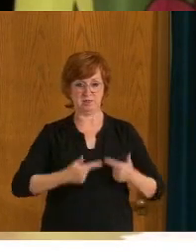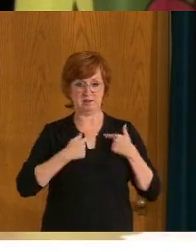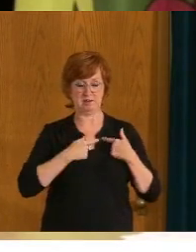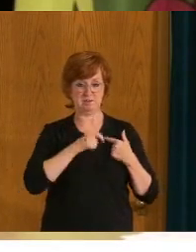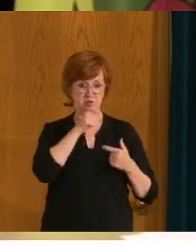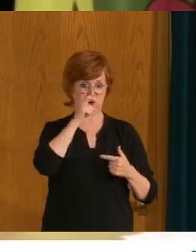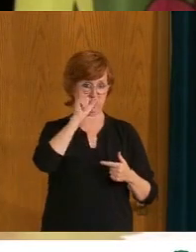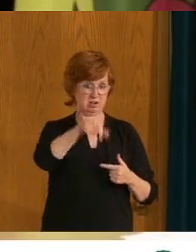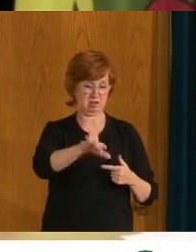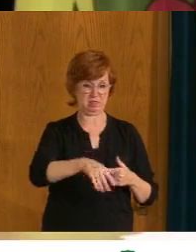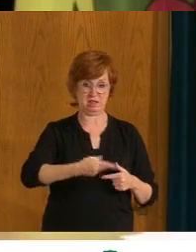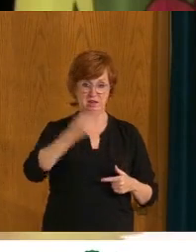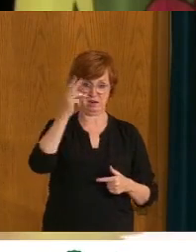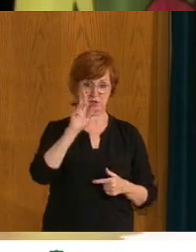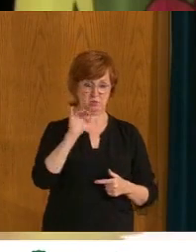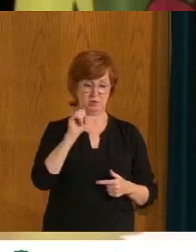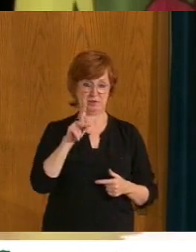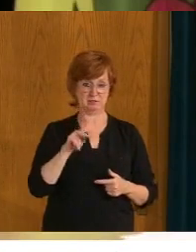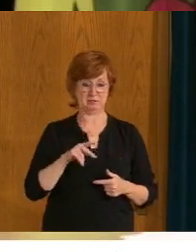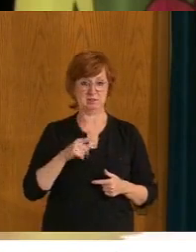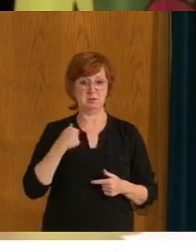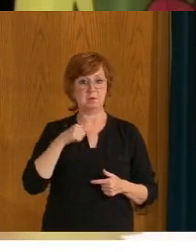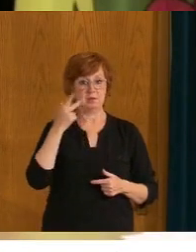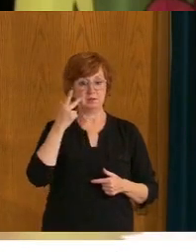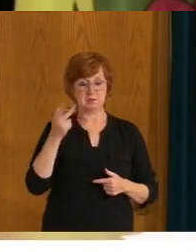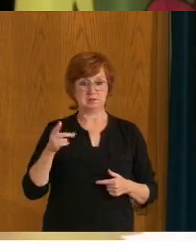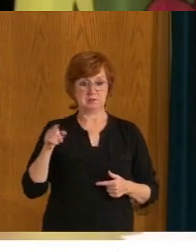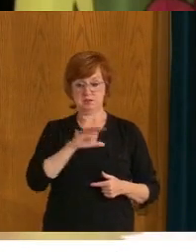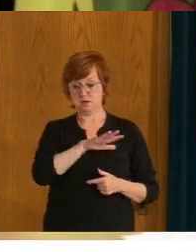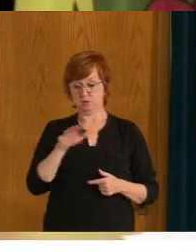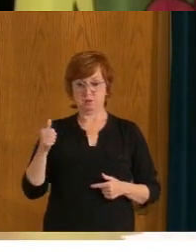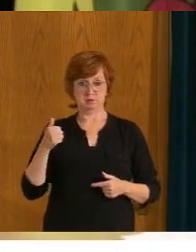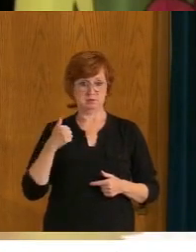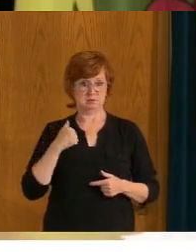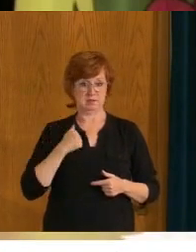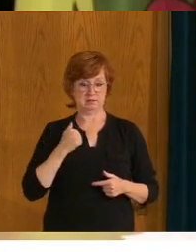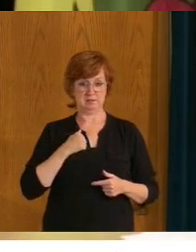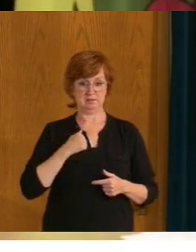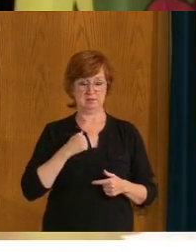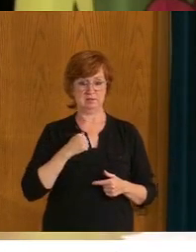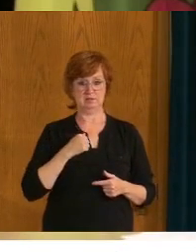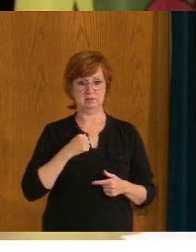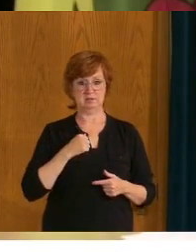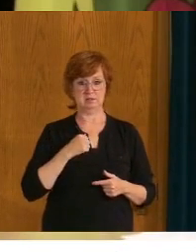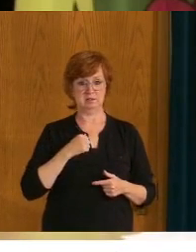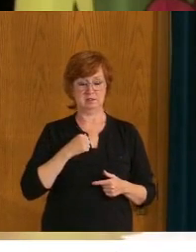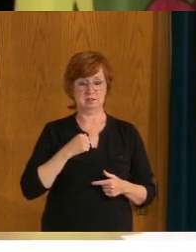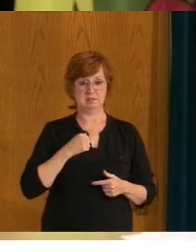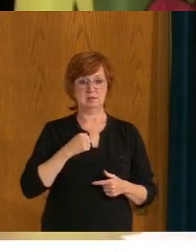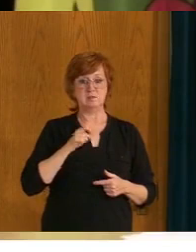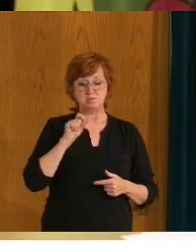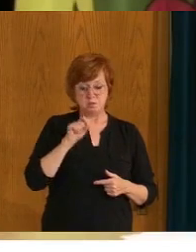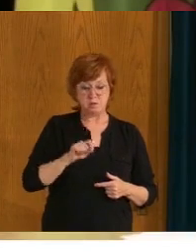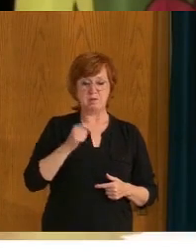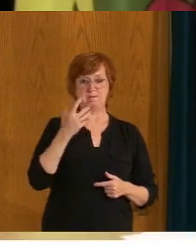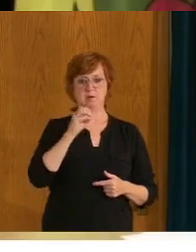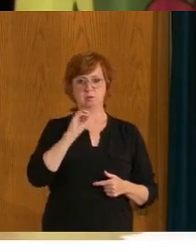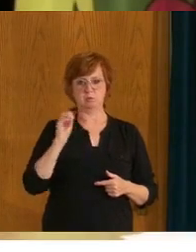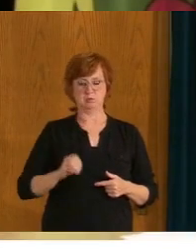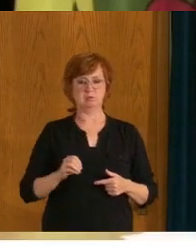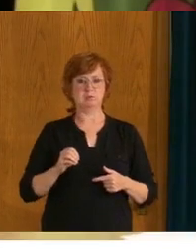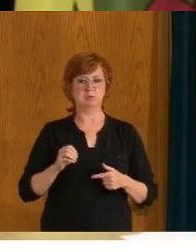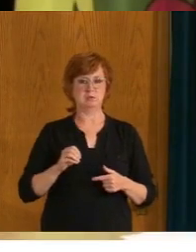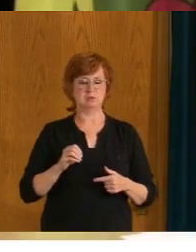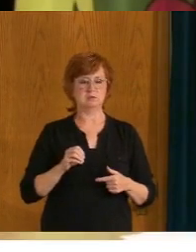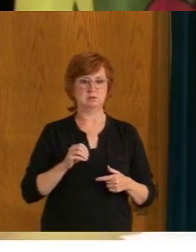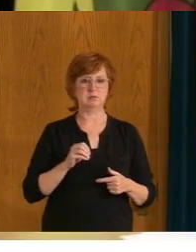of the new COVID cases in our nation, half a percent of them are in fully vaccinated people. And we'd like you to join, uh, that fully vaccinated